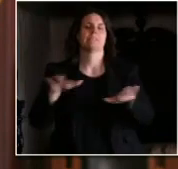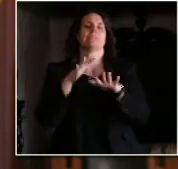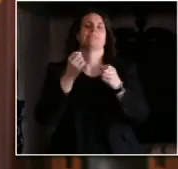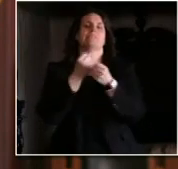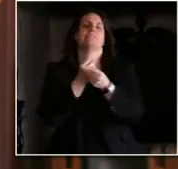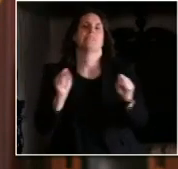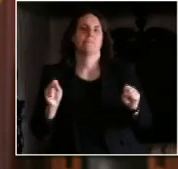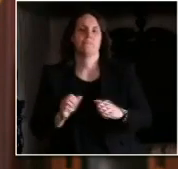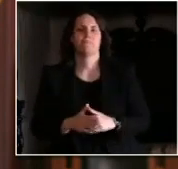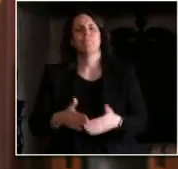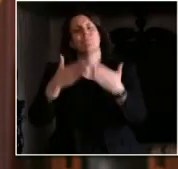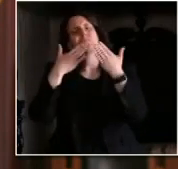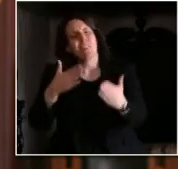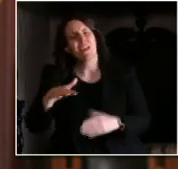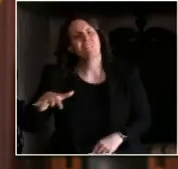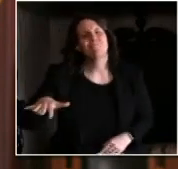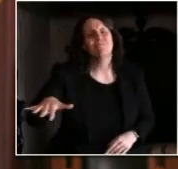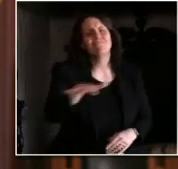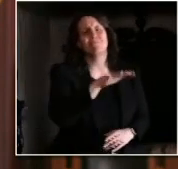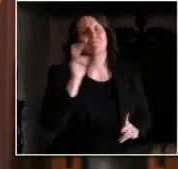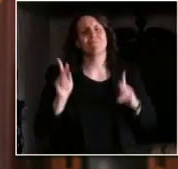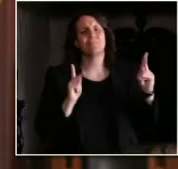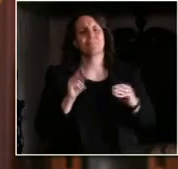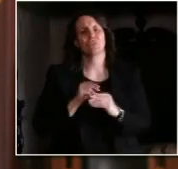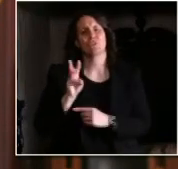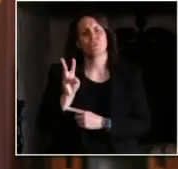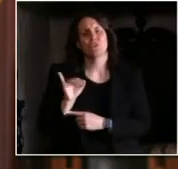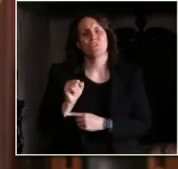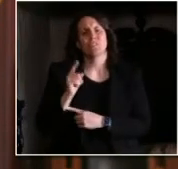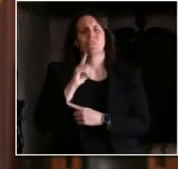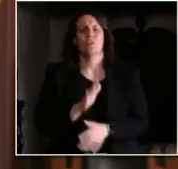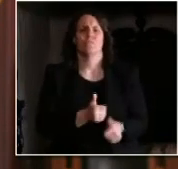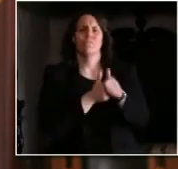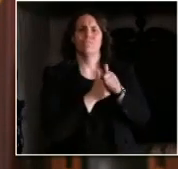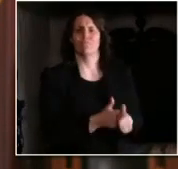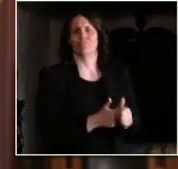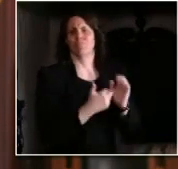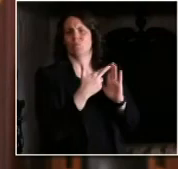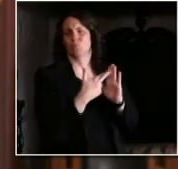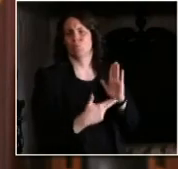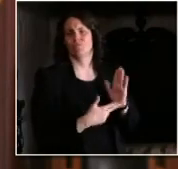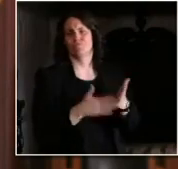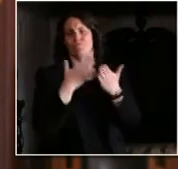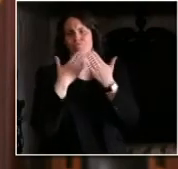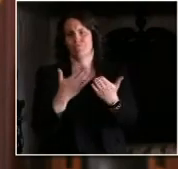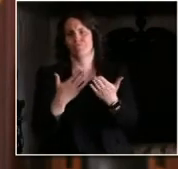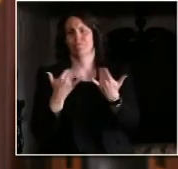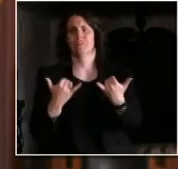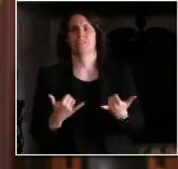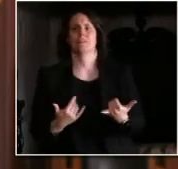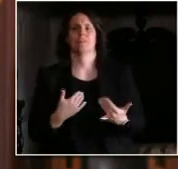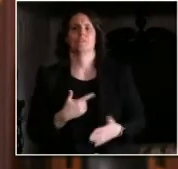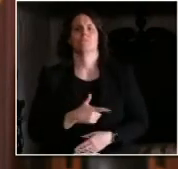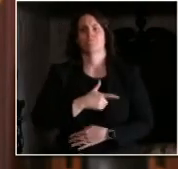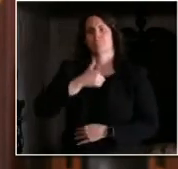to do. And with that, I will turn it over to Wisconsin Economic Development Corporation CEO, Missy Hughes.